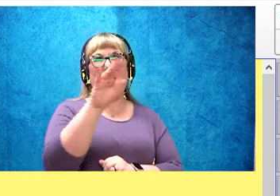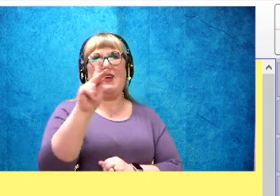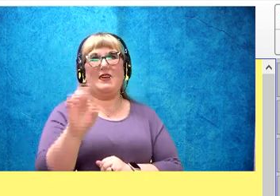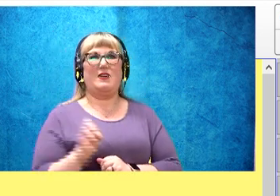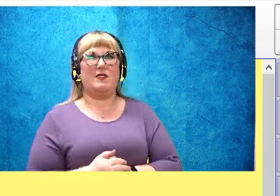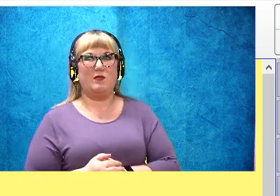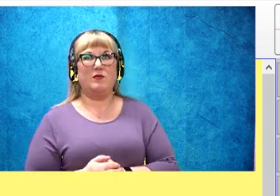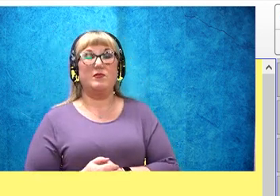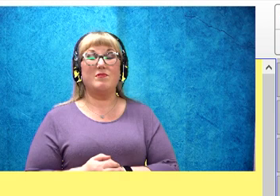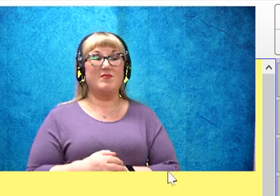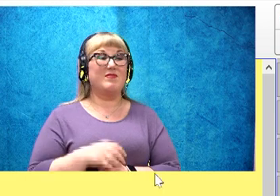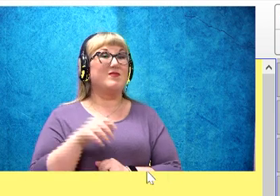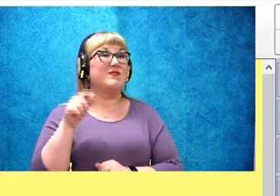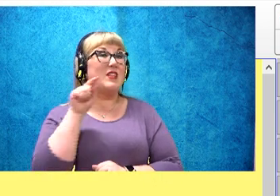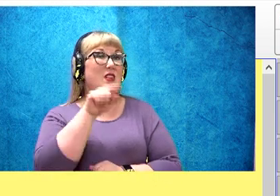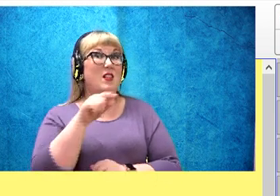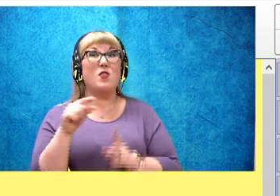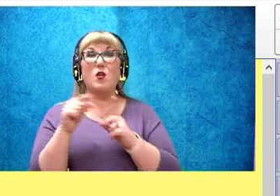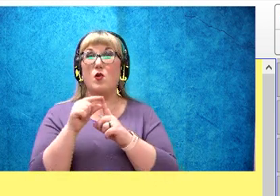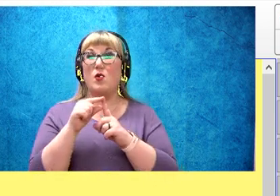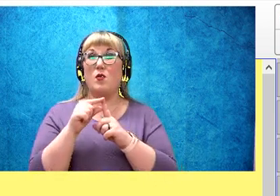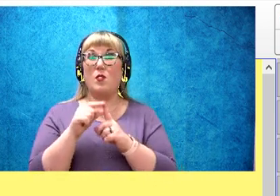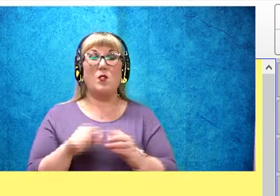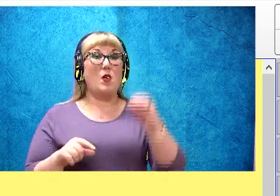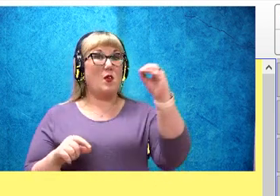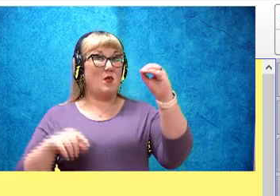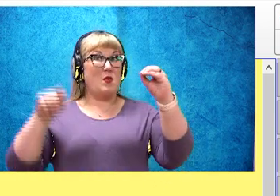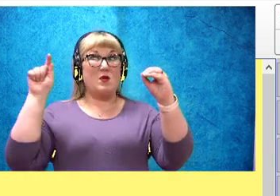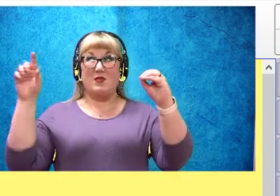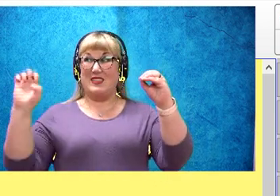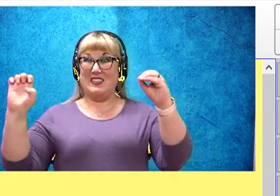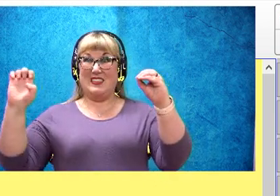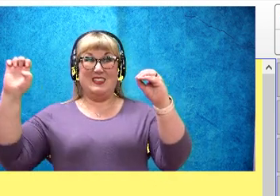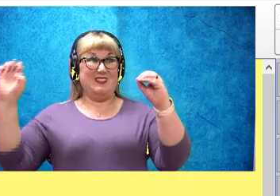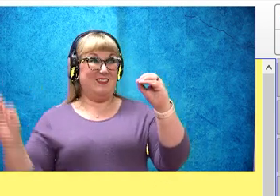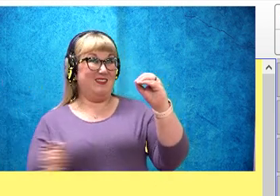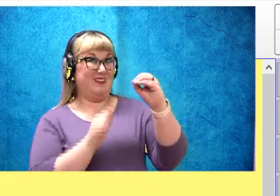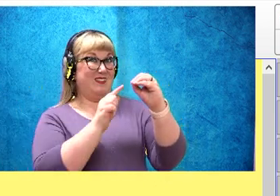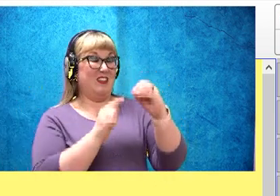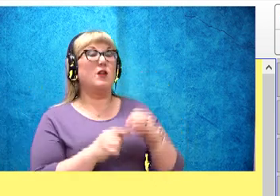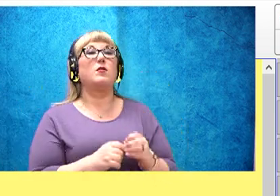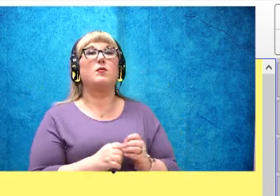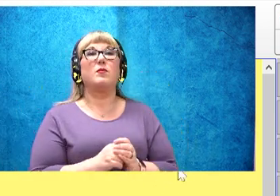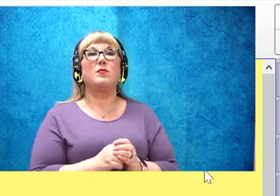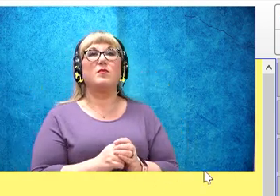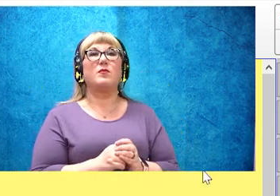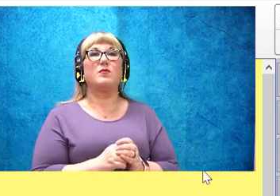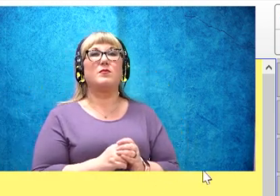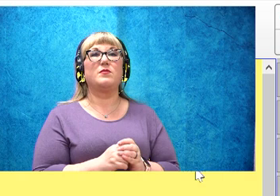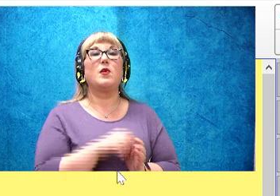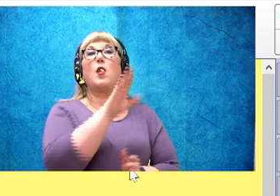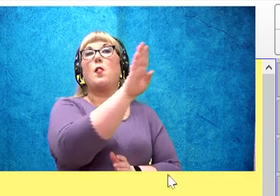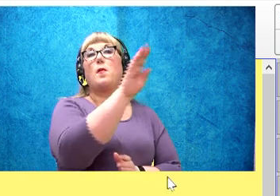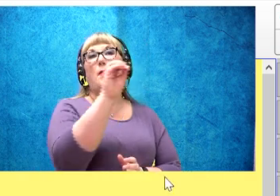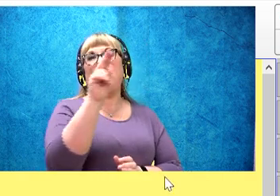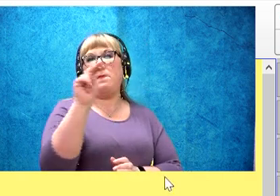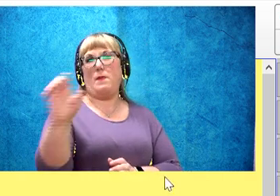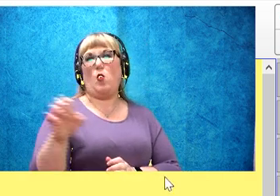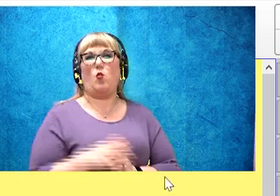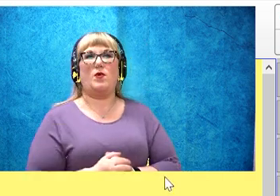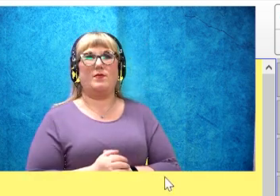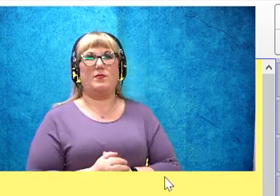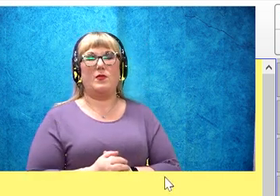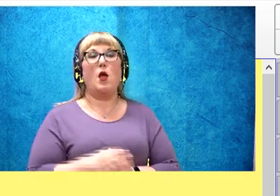In this word, Magic E gives the power to O to say its name, so the word is bone, bone.